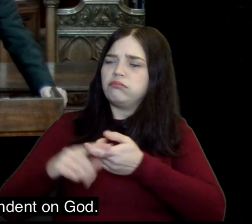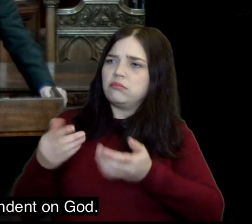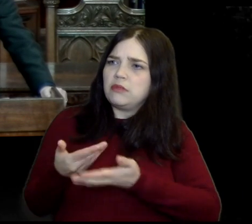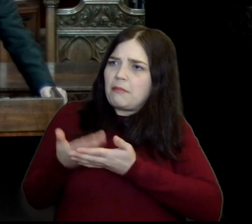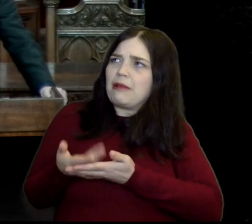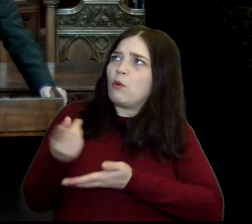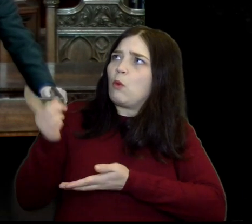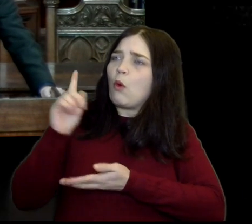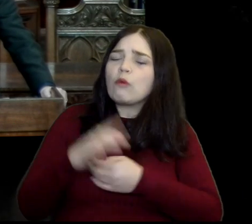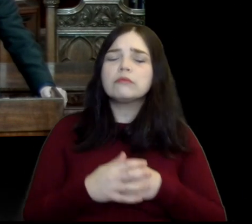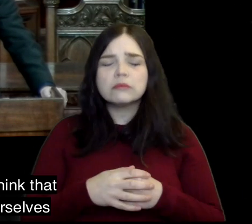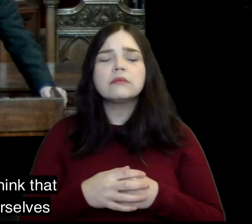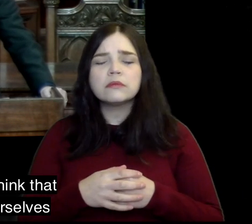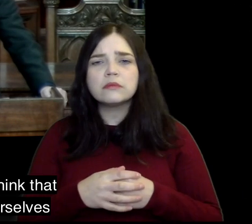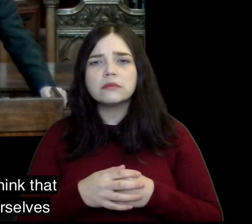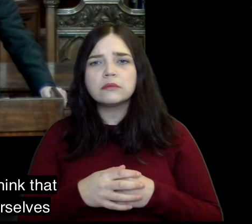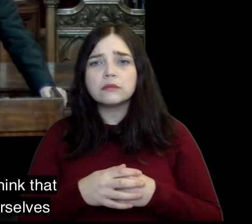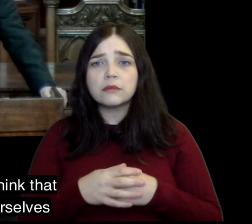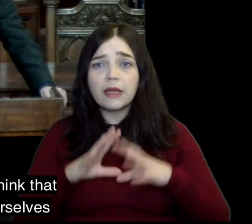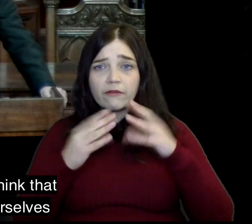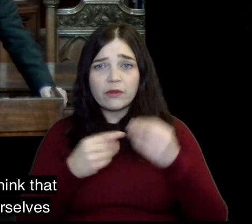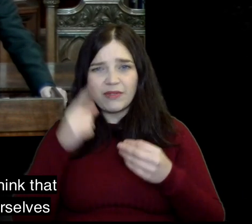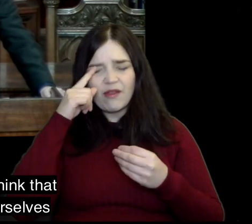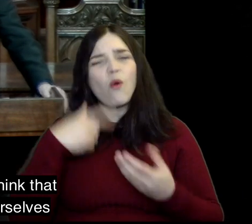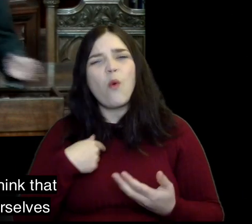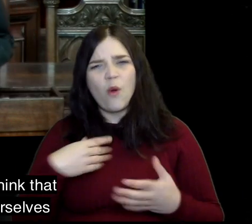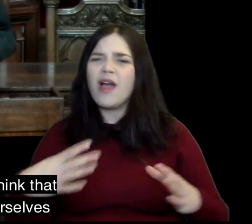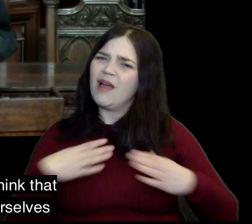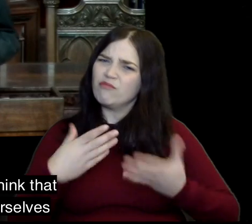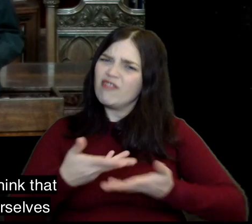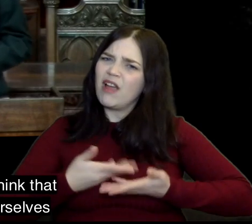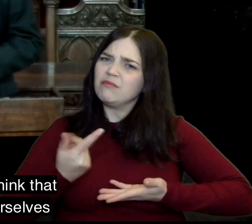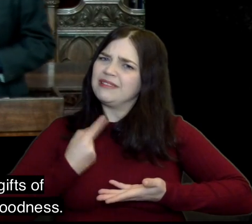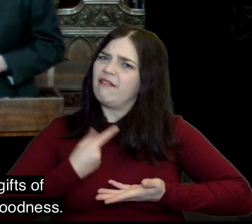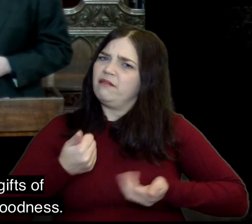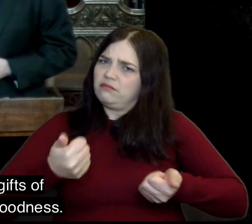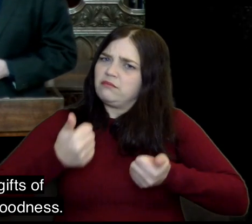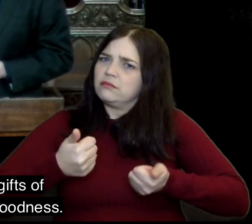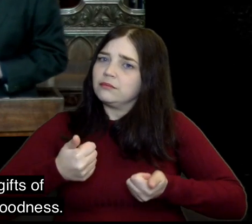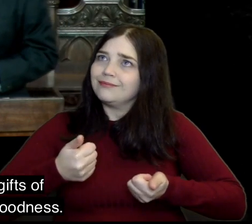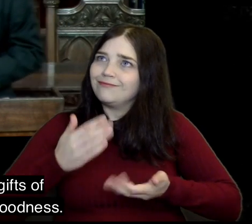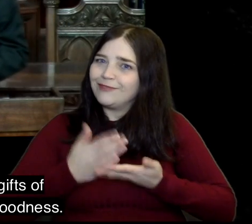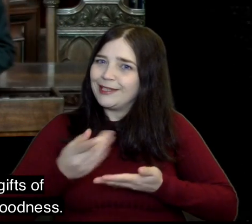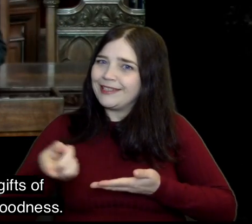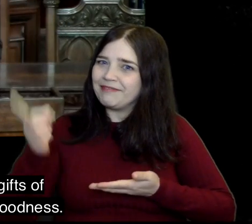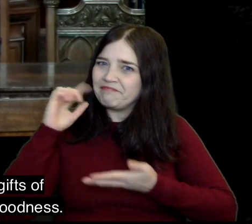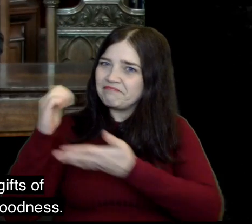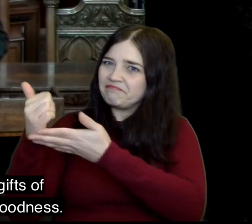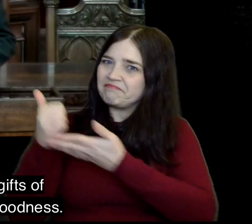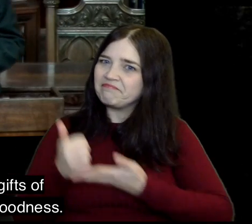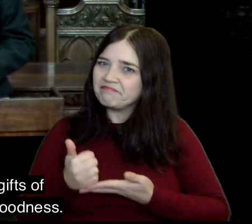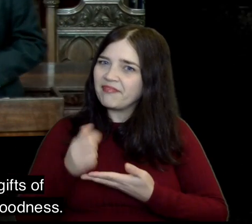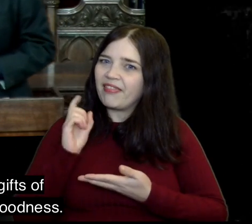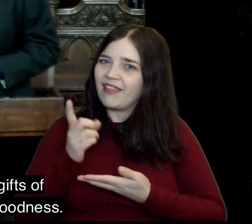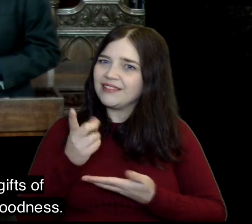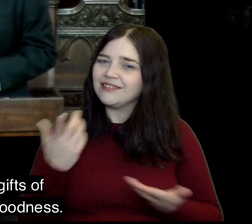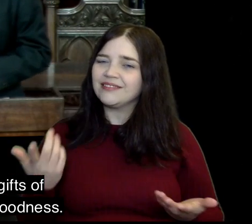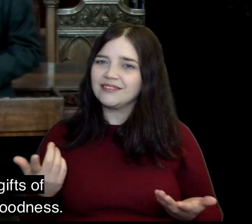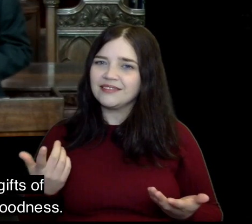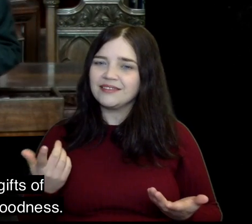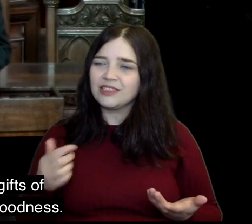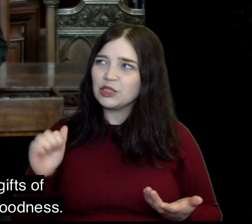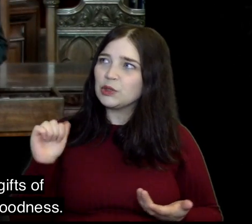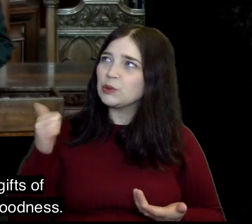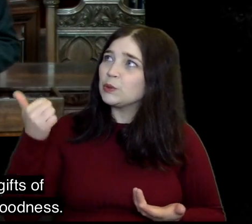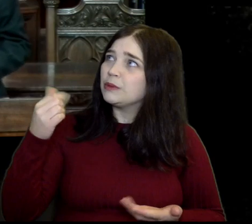utterly dependent on God all the things we think that we provide for ourselves are actually the gifts of